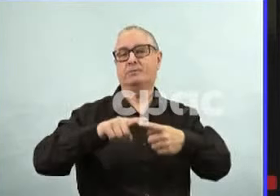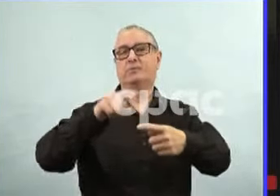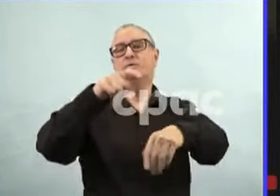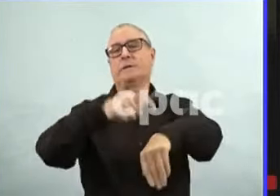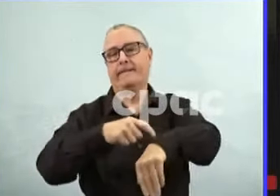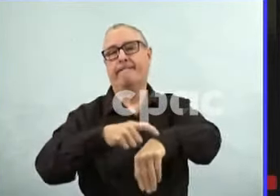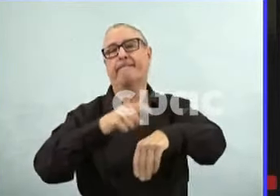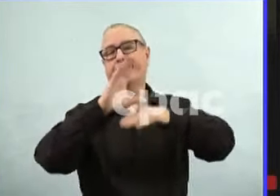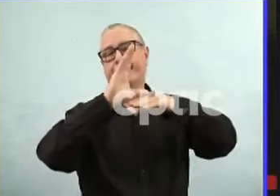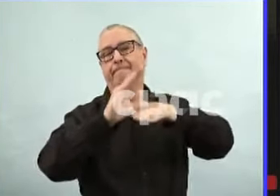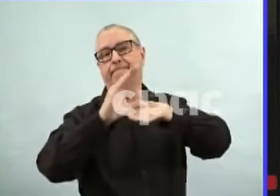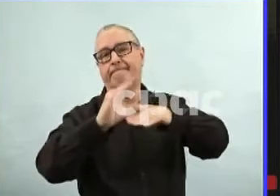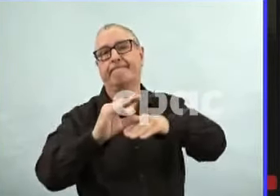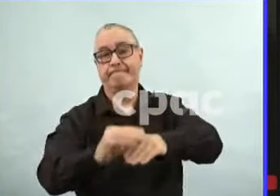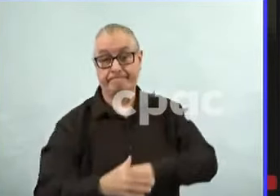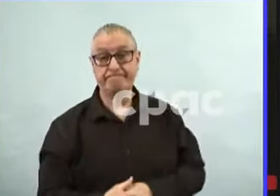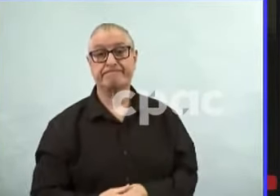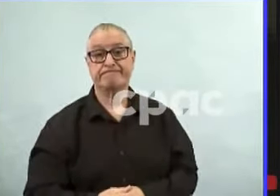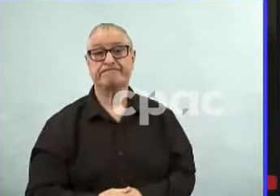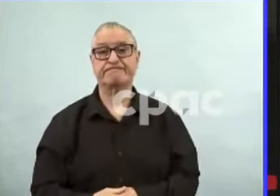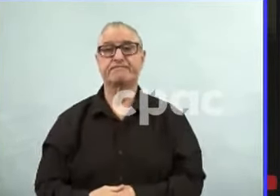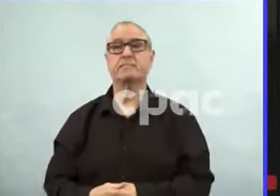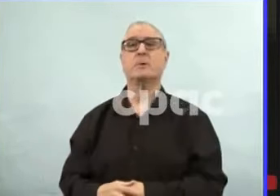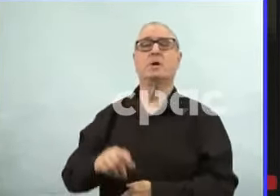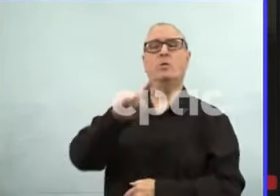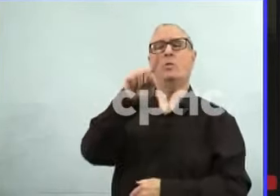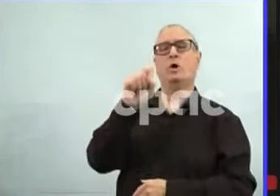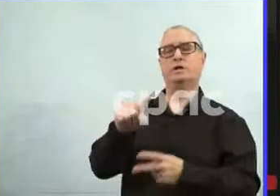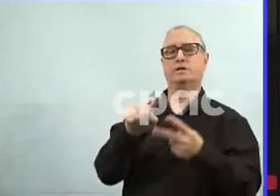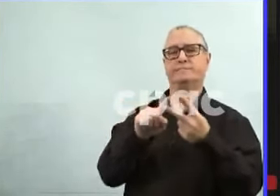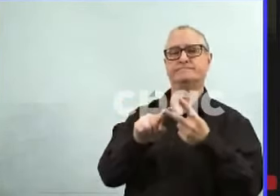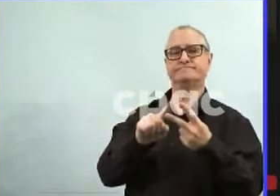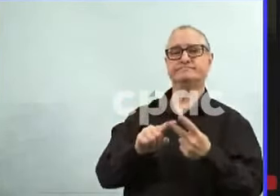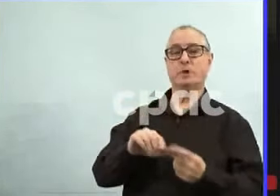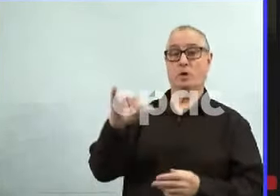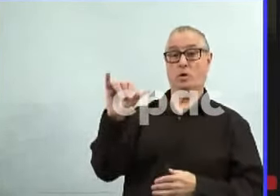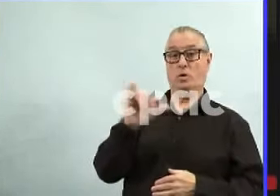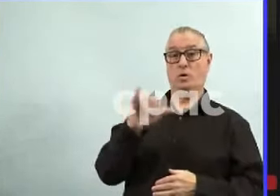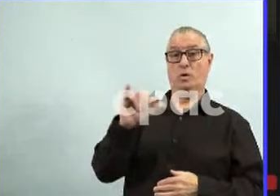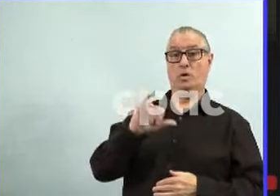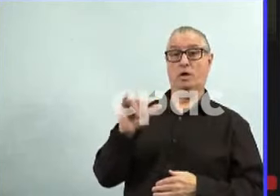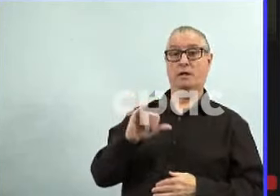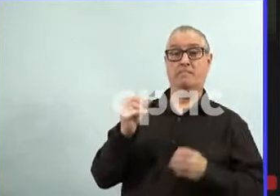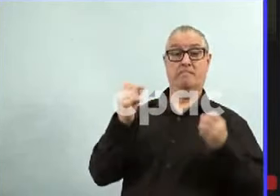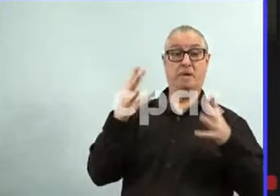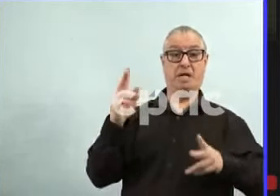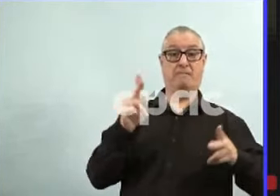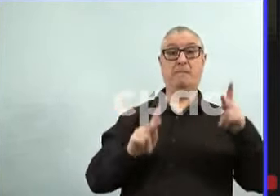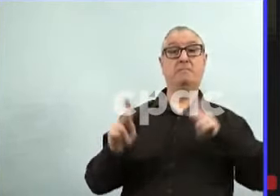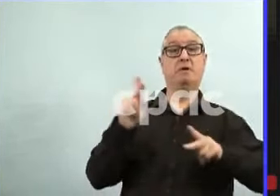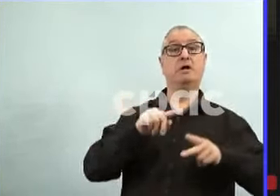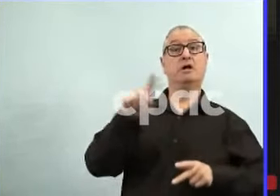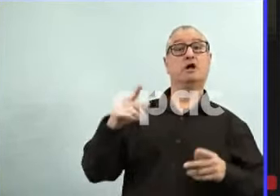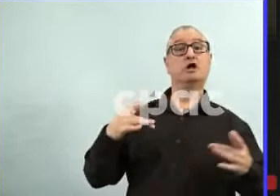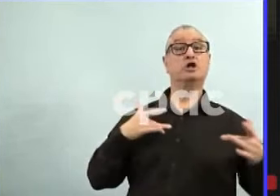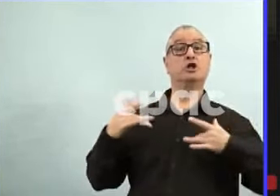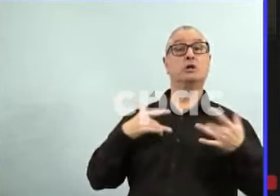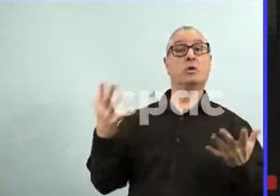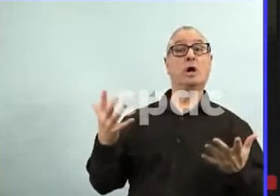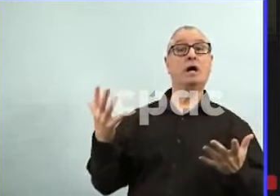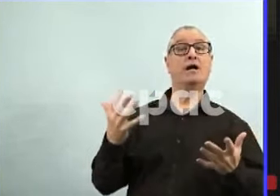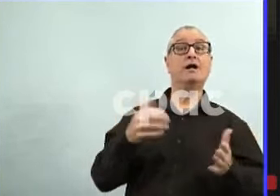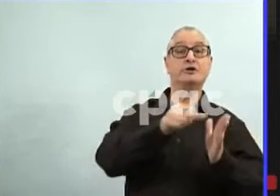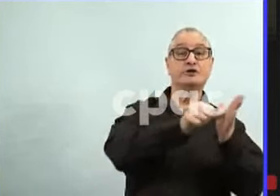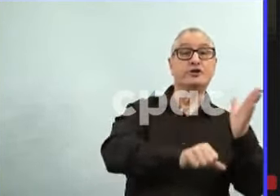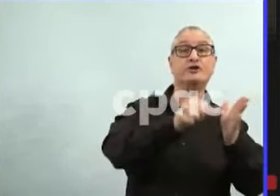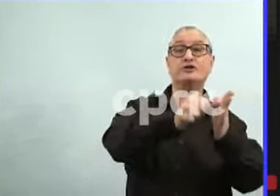And there's, of course, ongoing concern about the number of surgical procedures and diagnostic tests that have had to be cancelled and the number